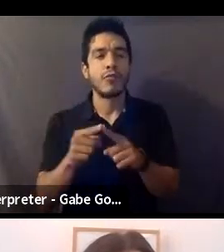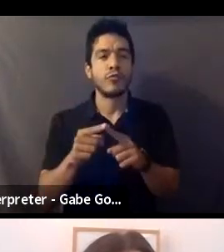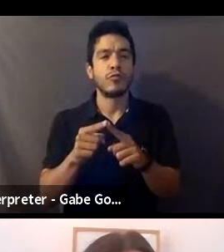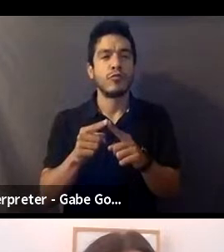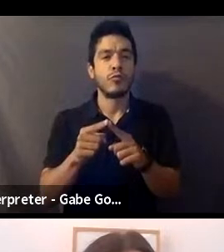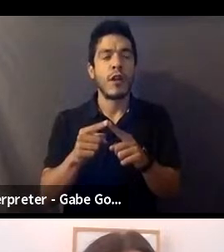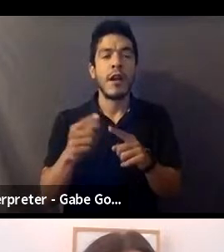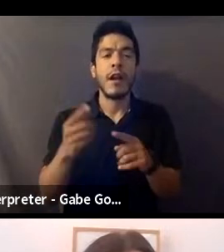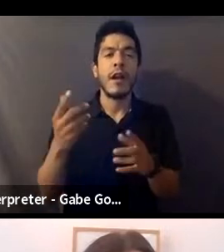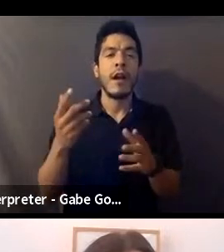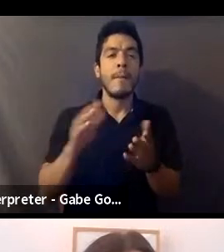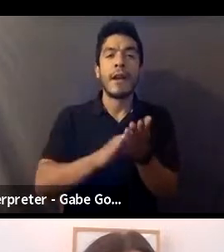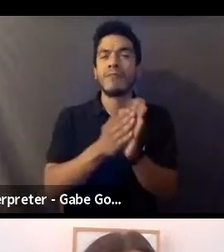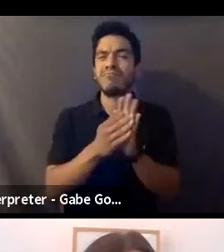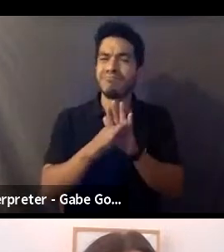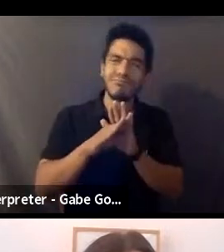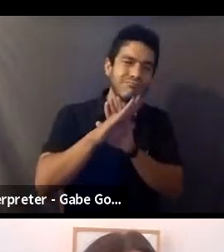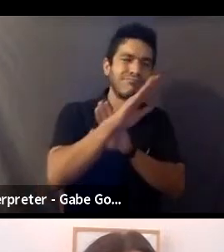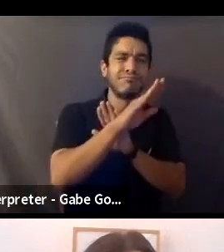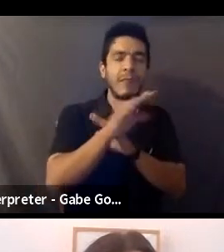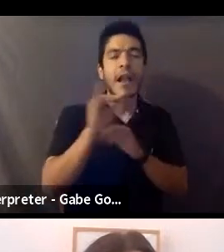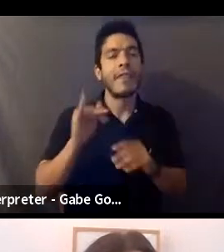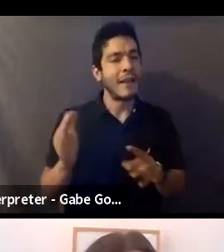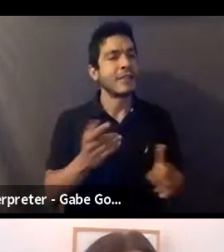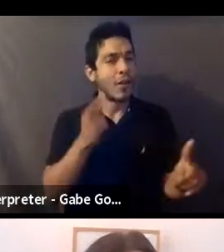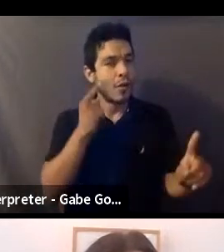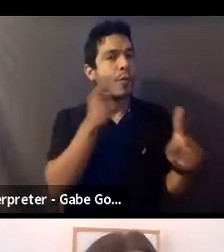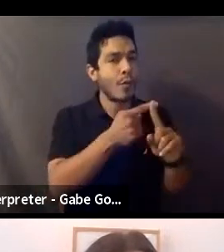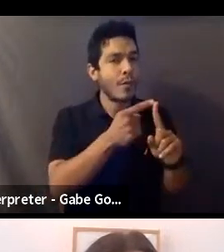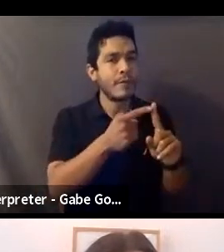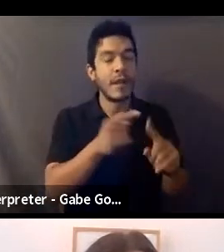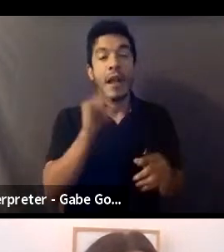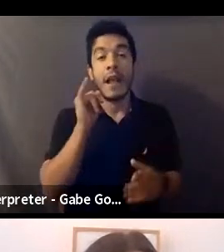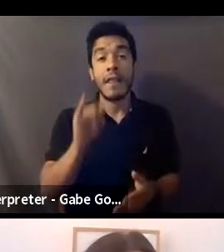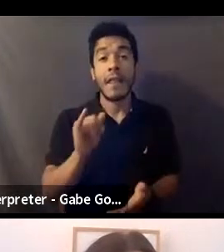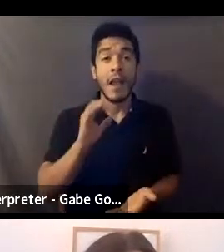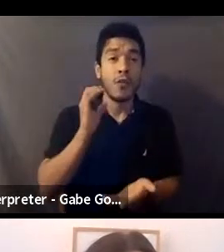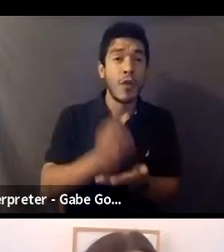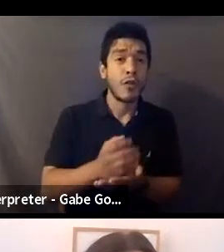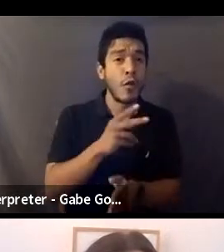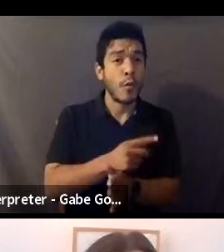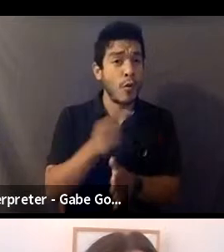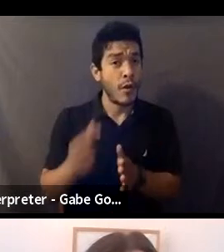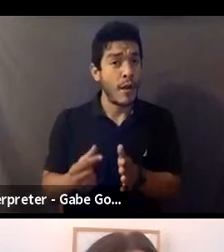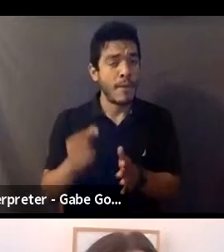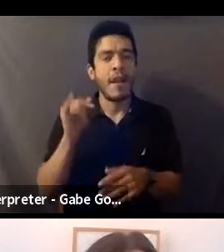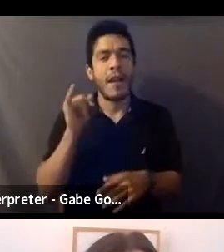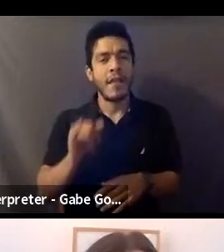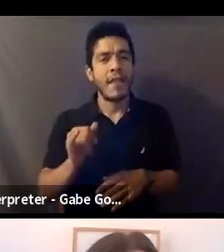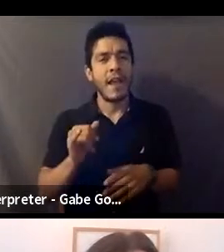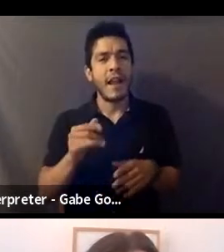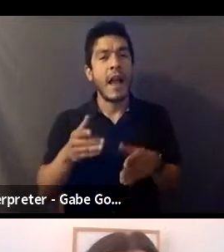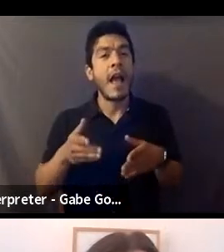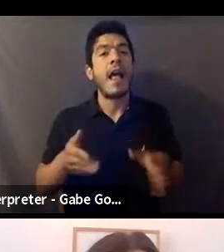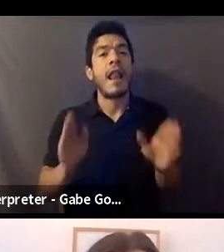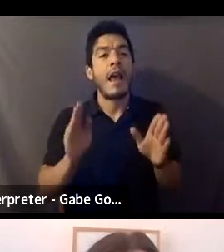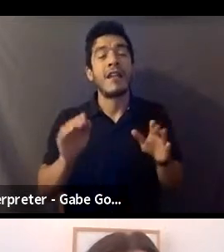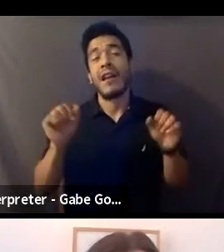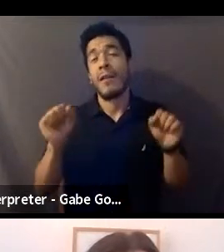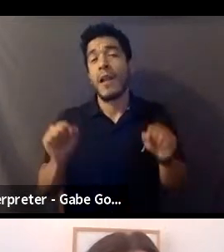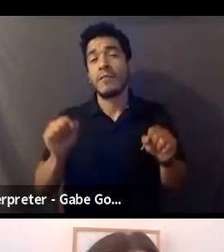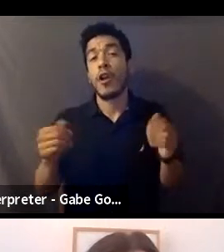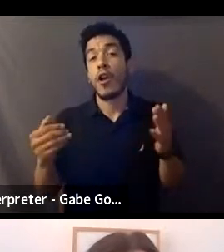which is our goal. The accreditation program is a program that allows potential new